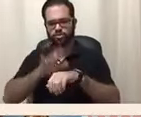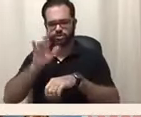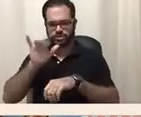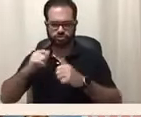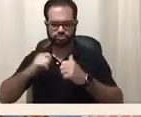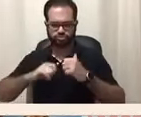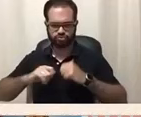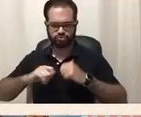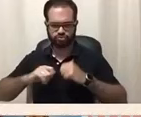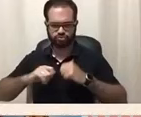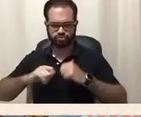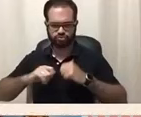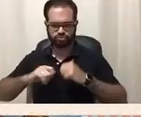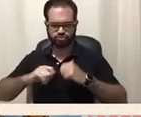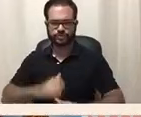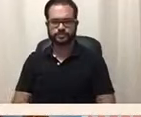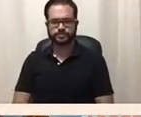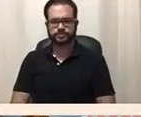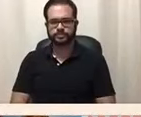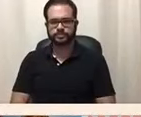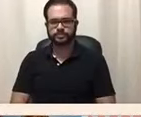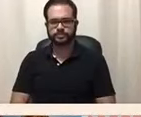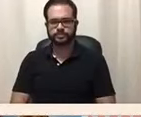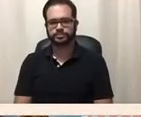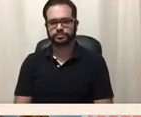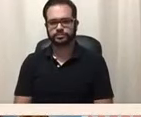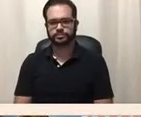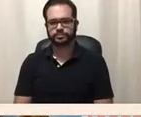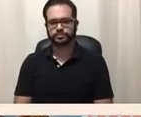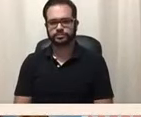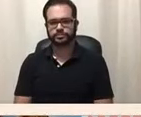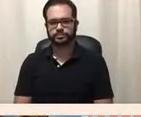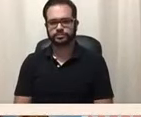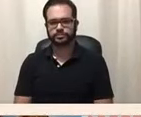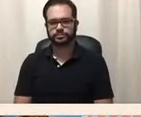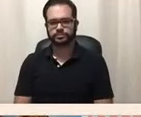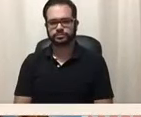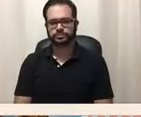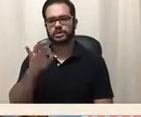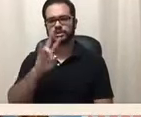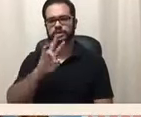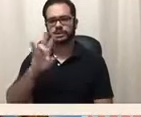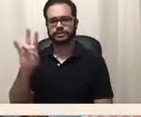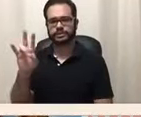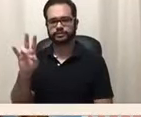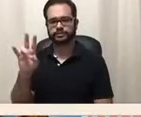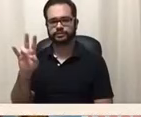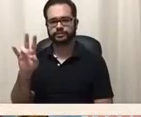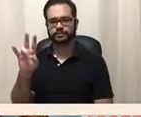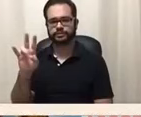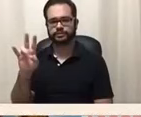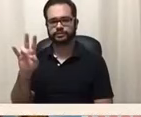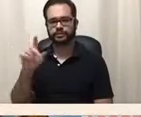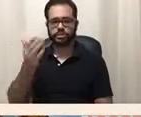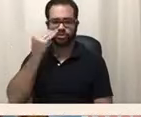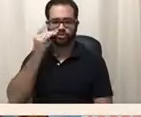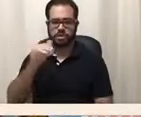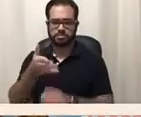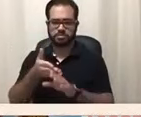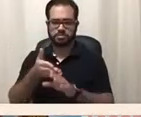and in 1977 y'all might have heard of this already but uh demonstrators led by judy